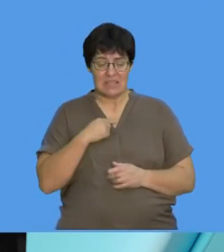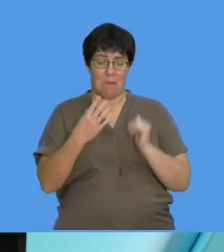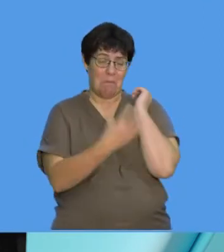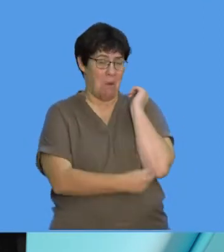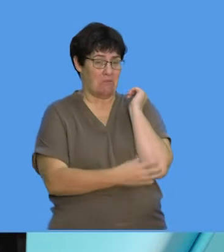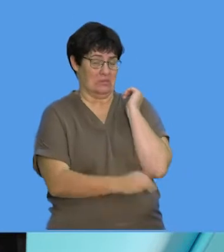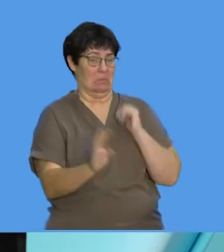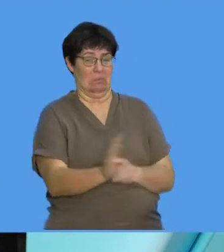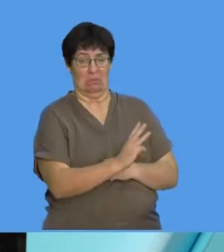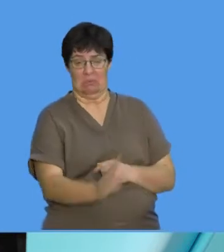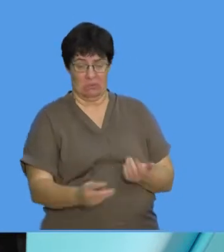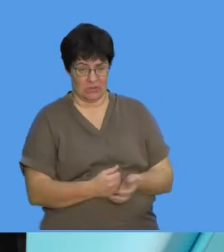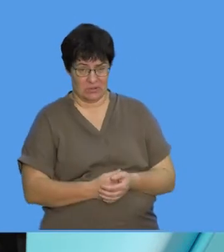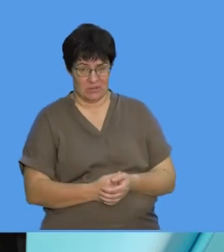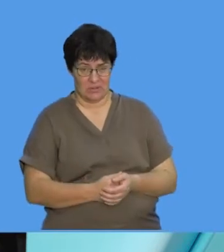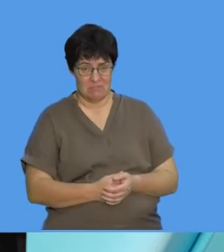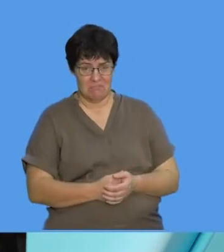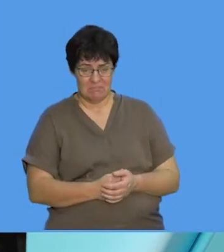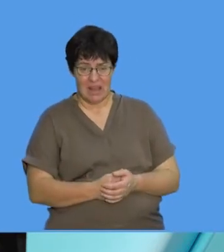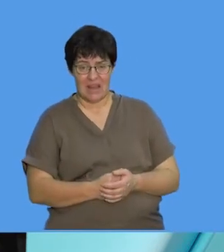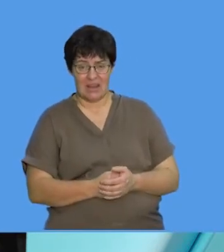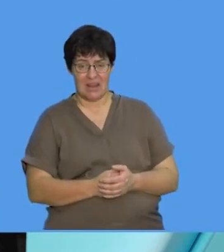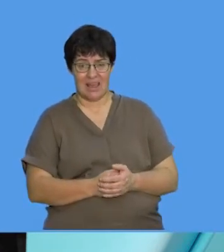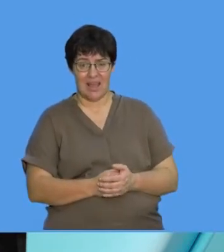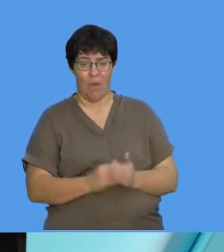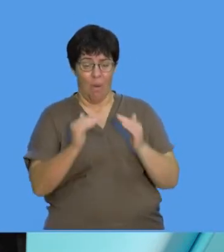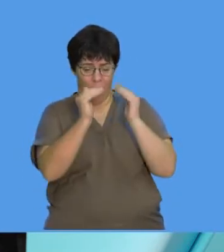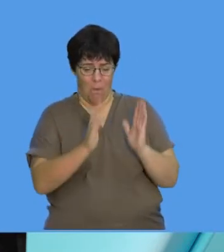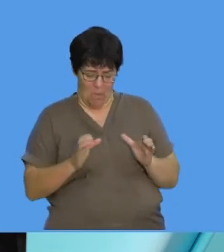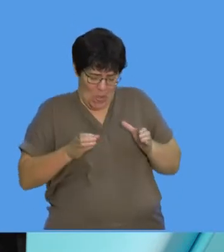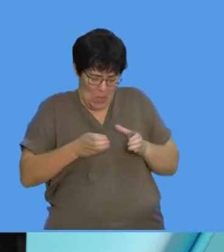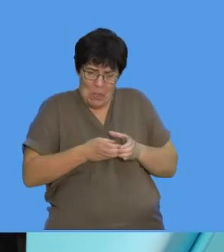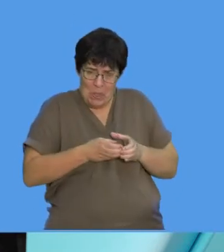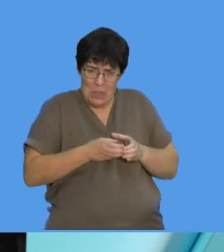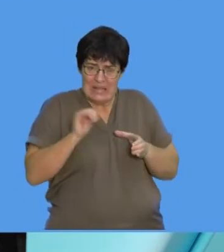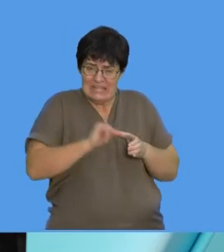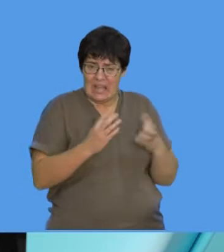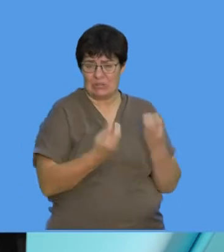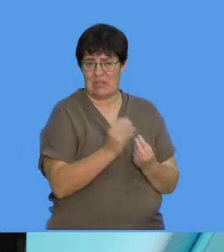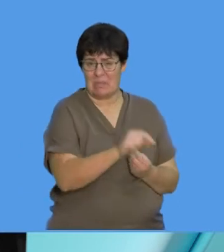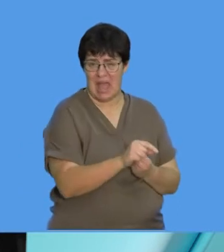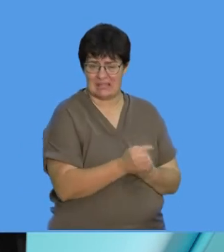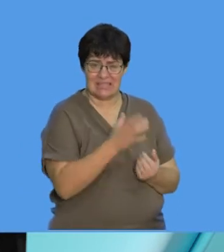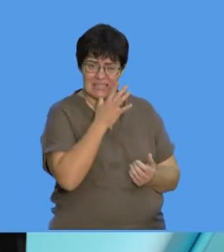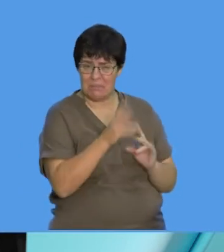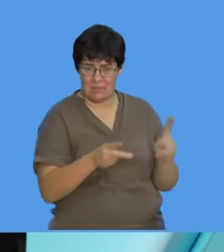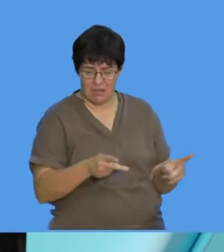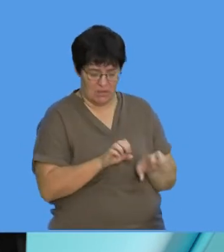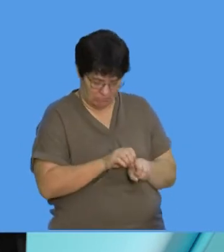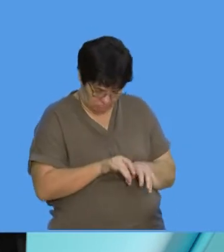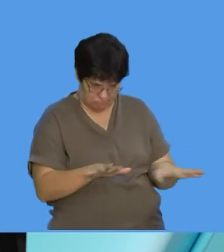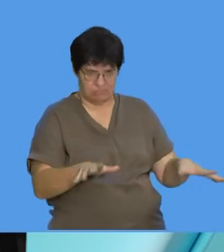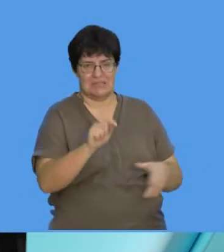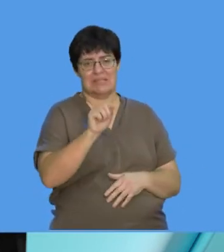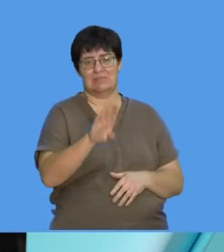our poverty and we look at when people are forced to live together in very small areas, unfortunately, it makes the